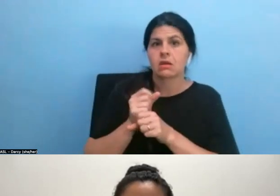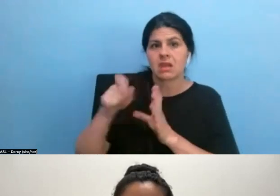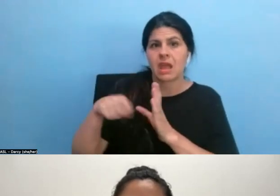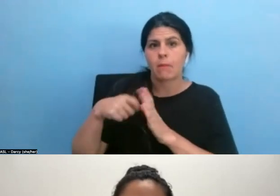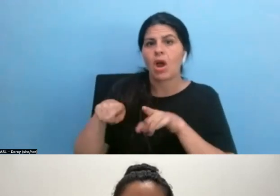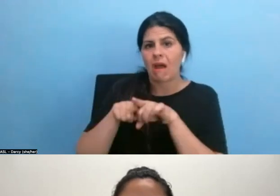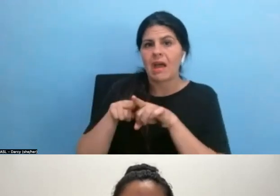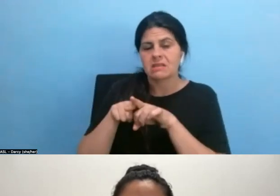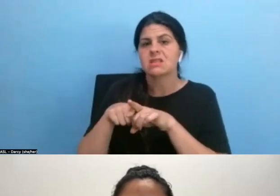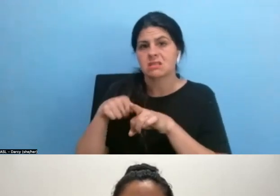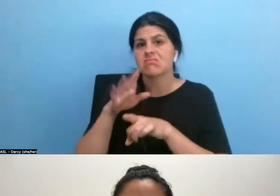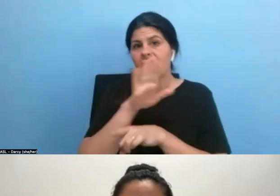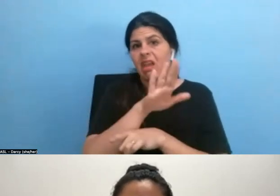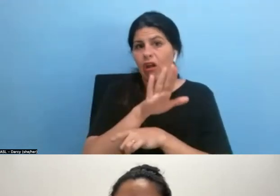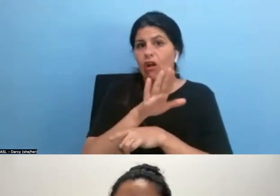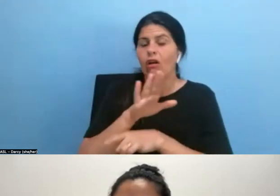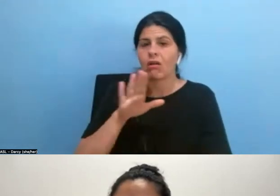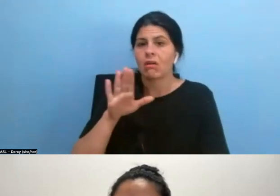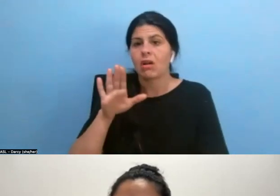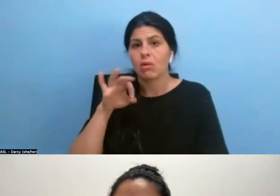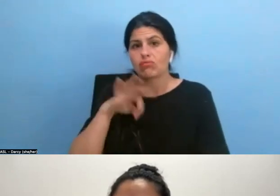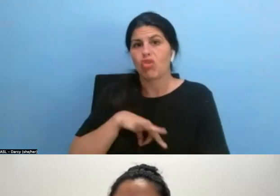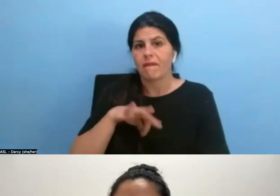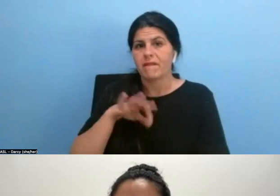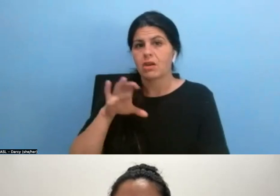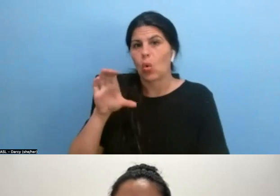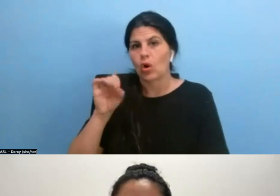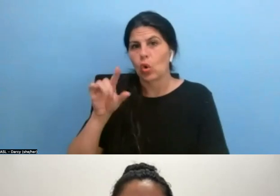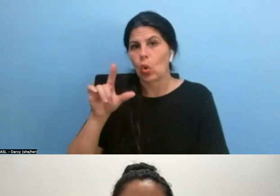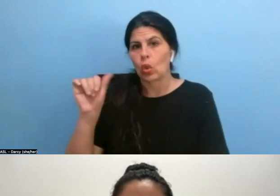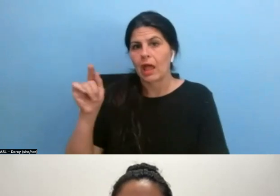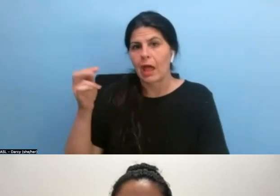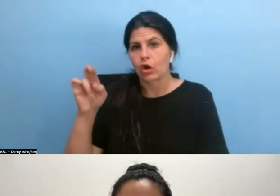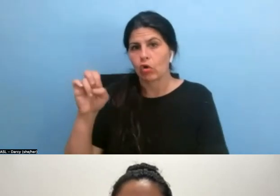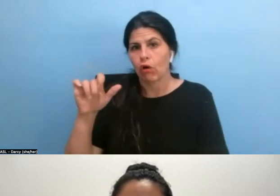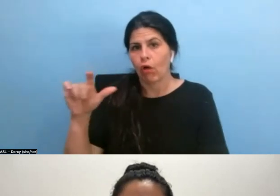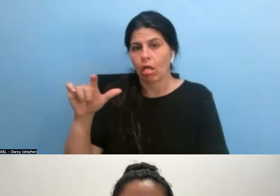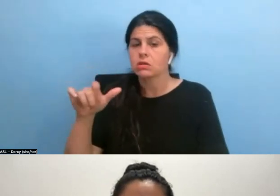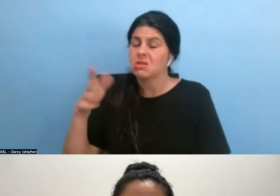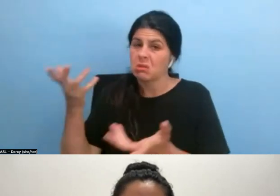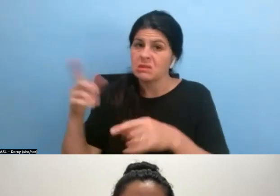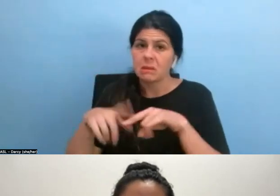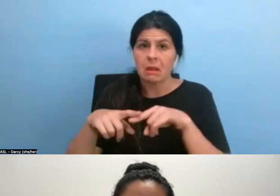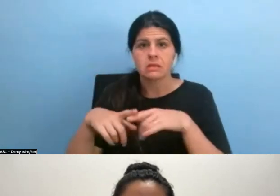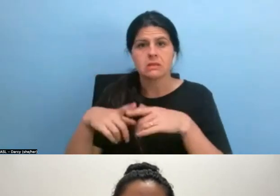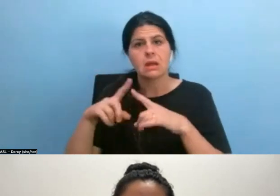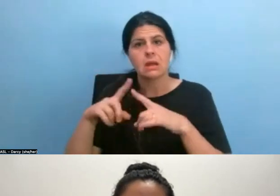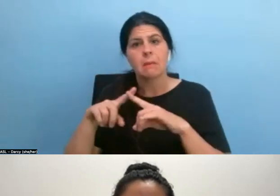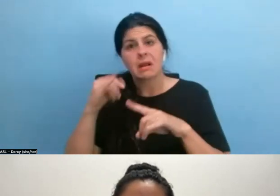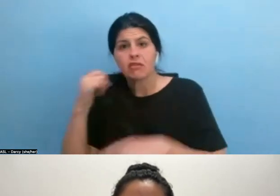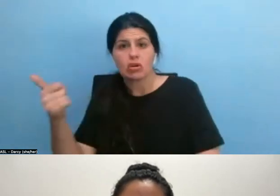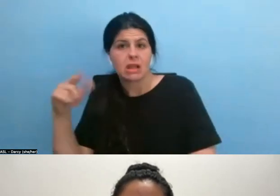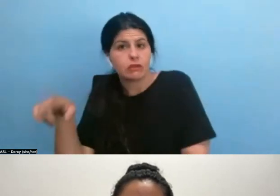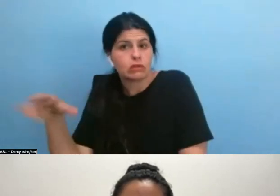forth. So to me, the answer is it depends, but if you are just doing it yourself and there's no financial or legal structure